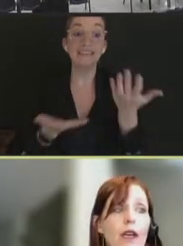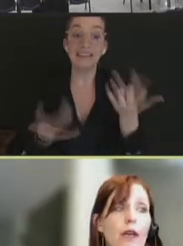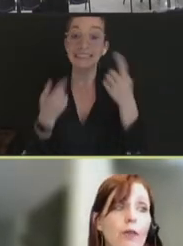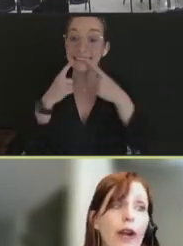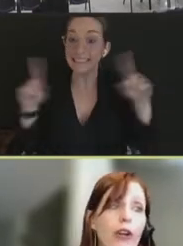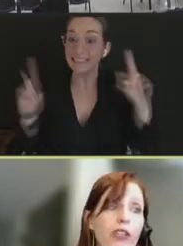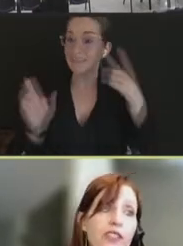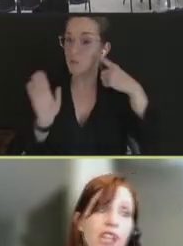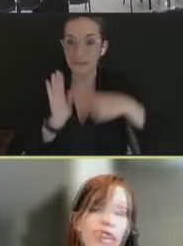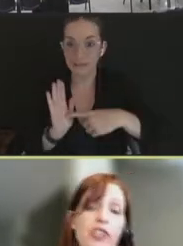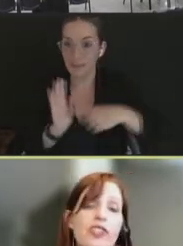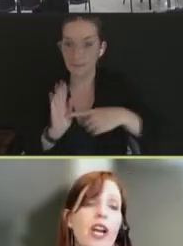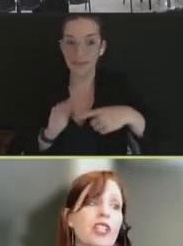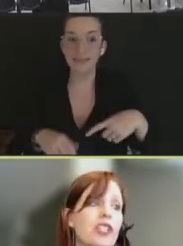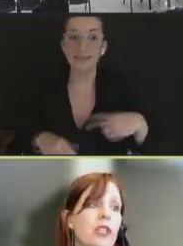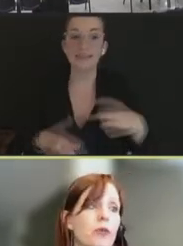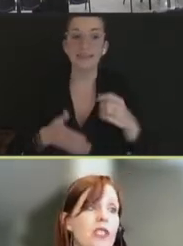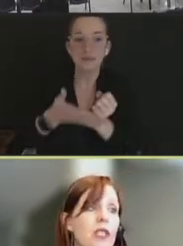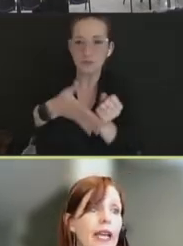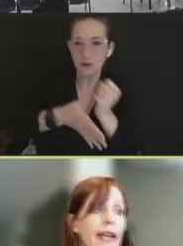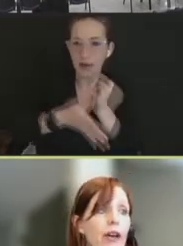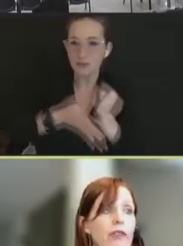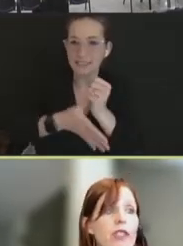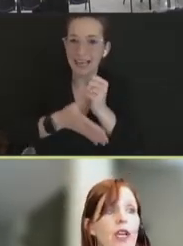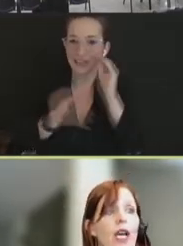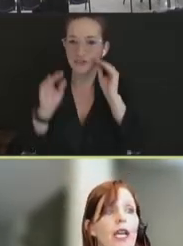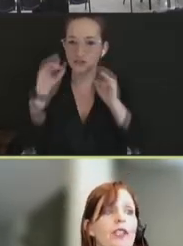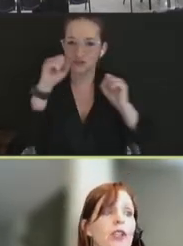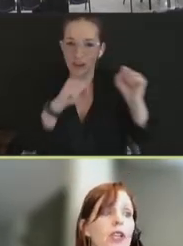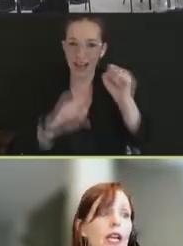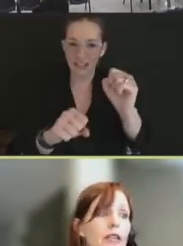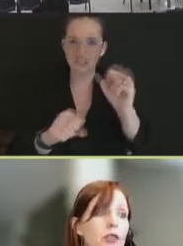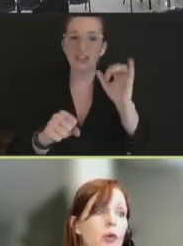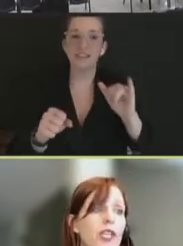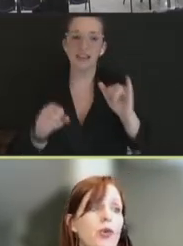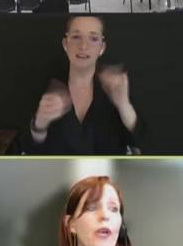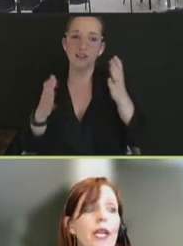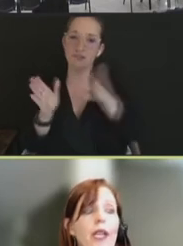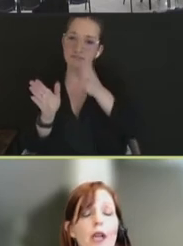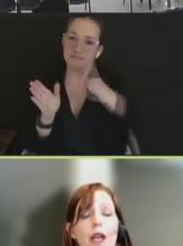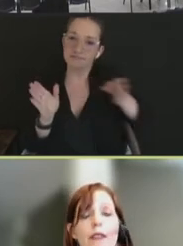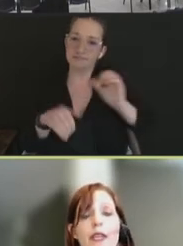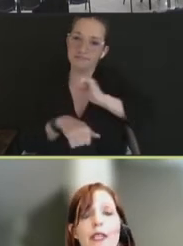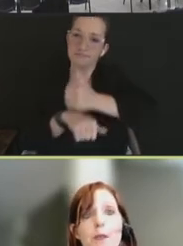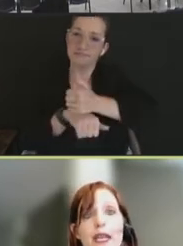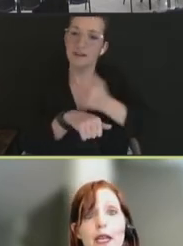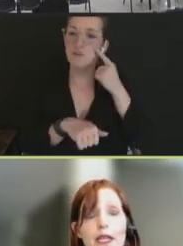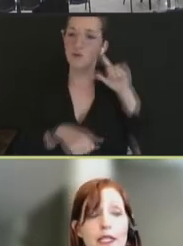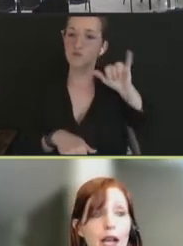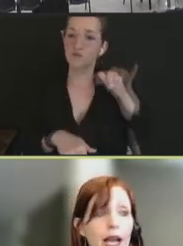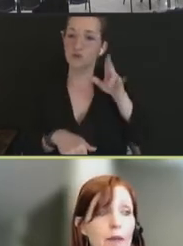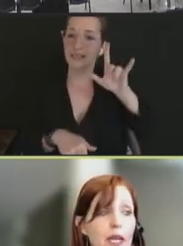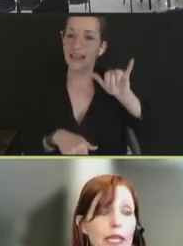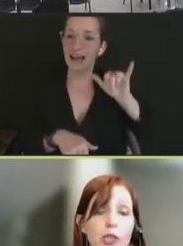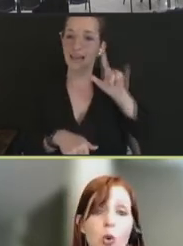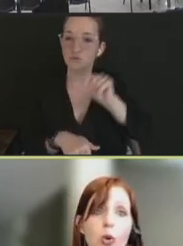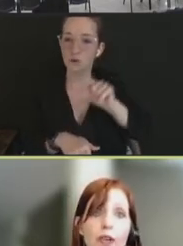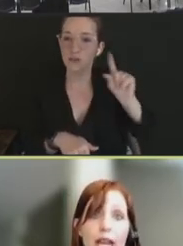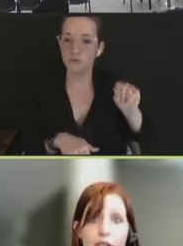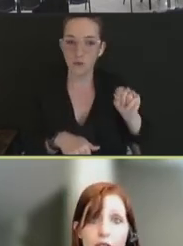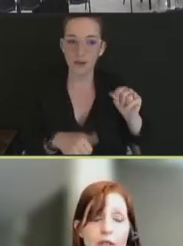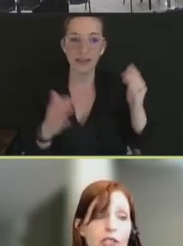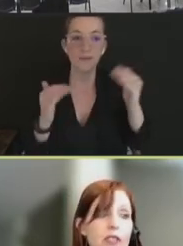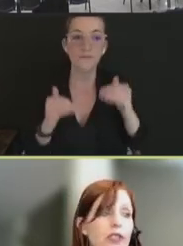the prioritization strategy that was laid out in July of 2020, the speed and timing and